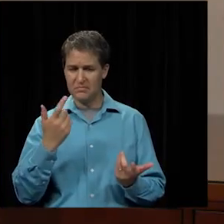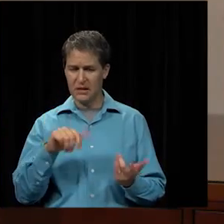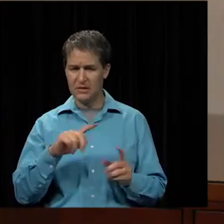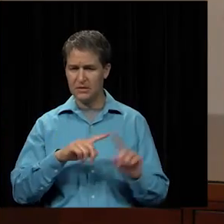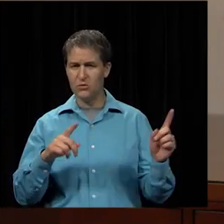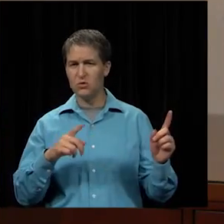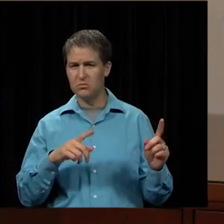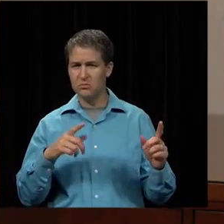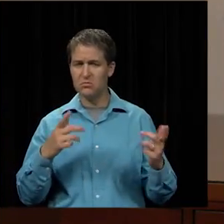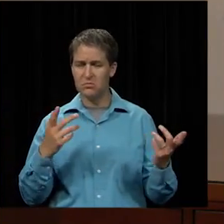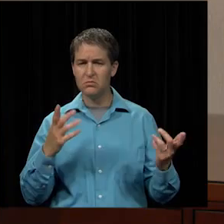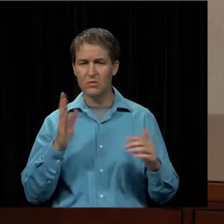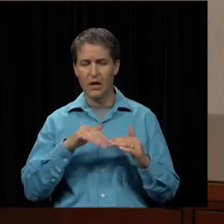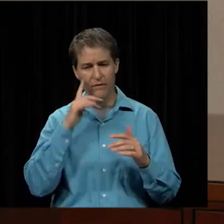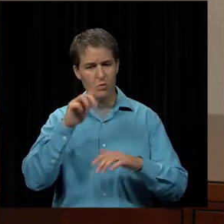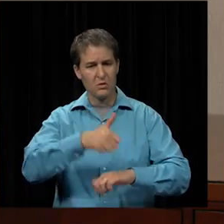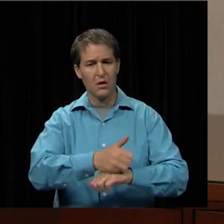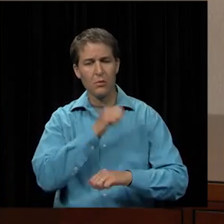or not thanks